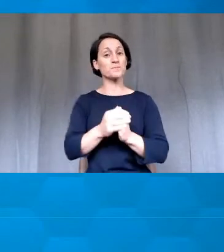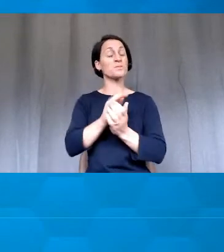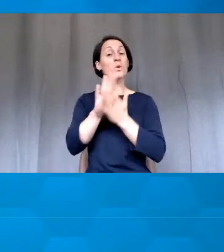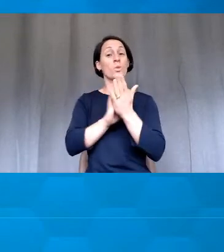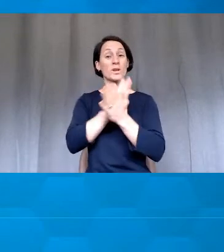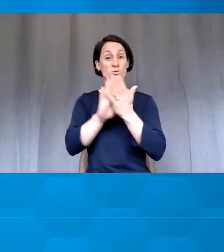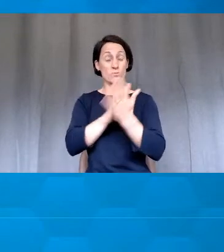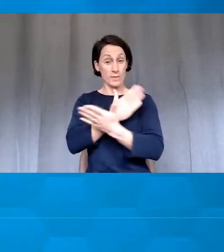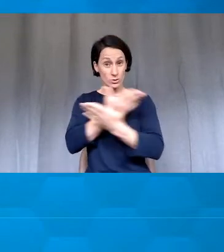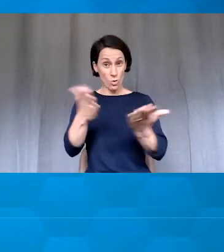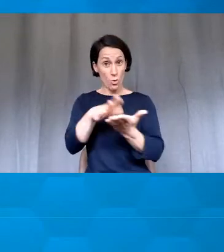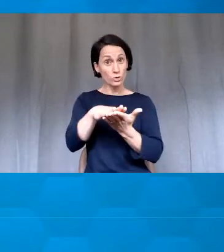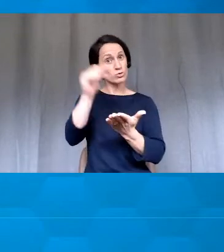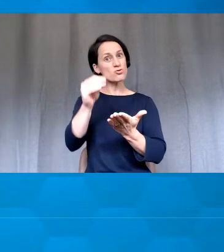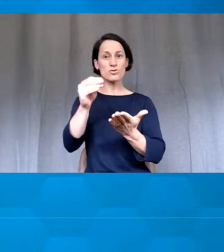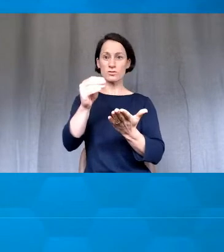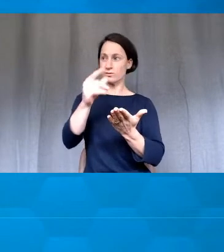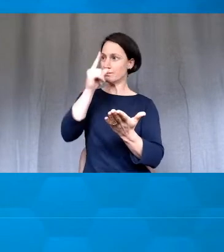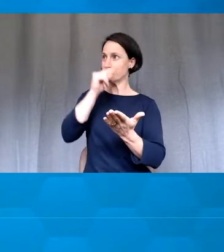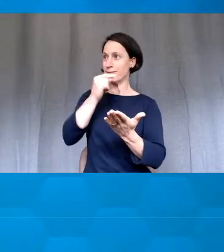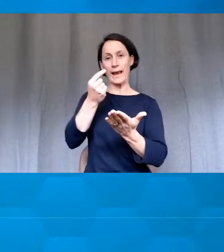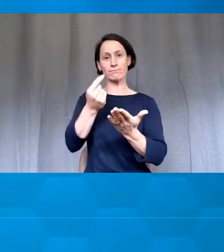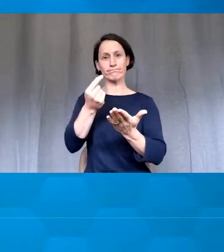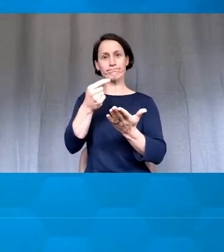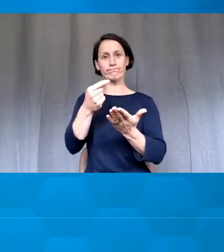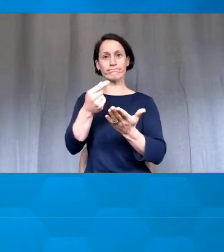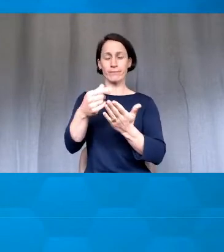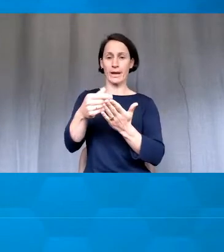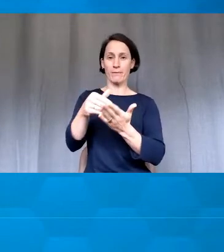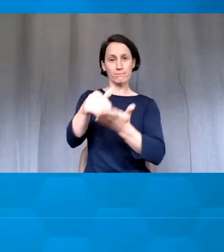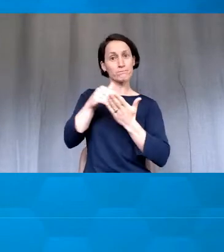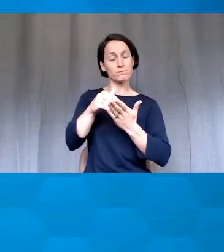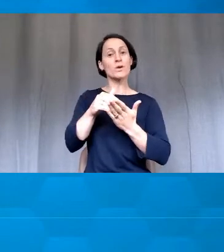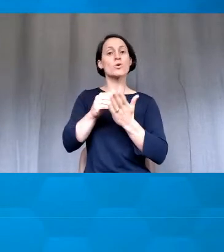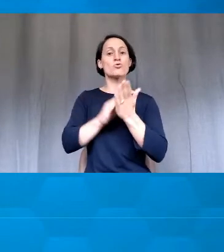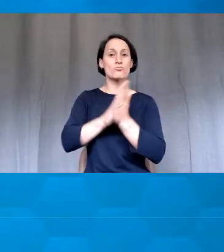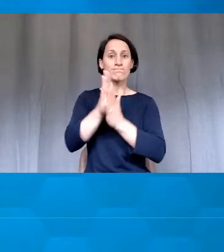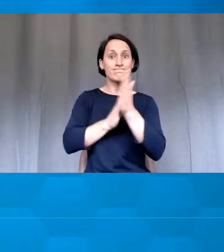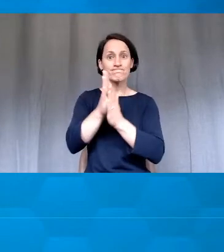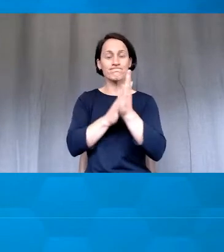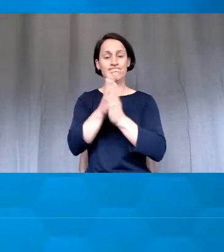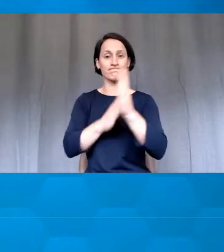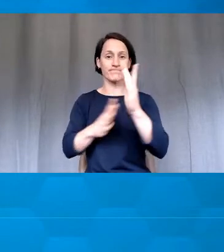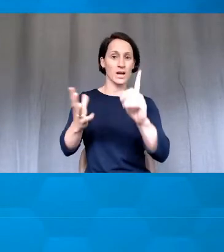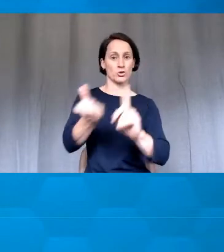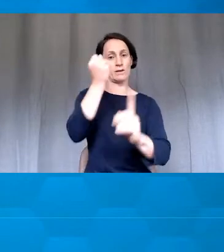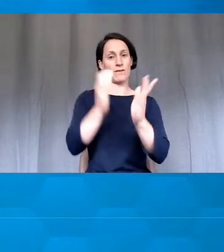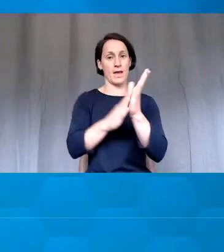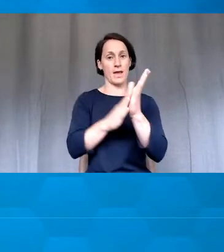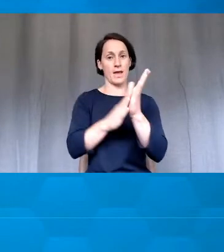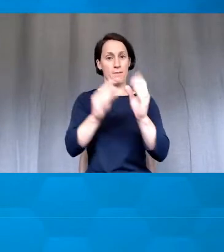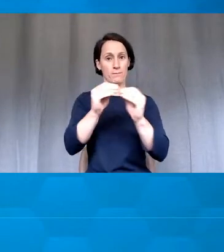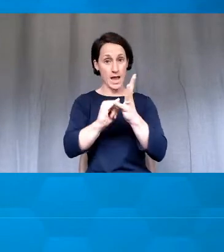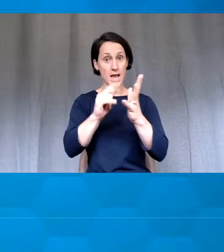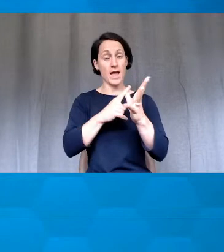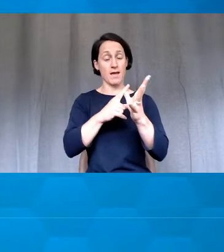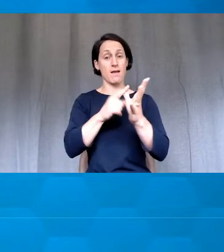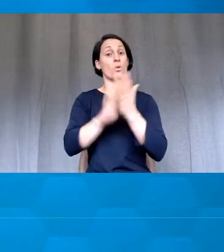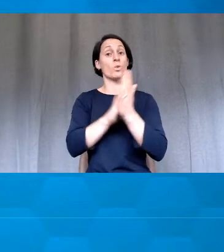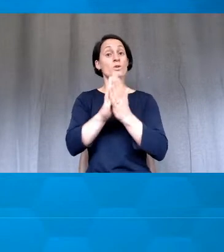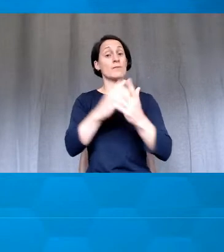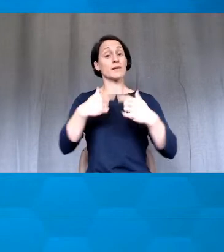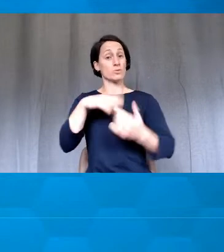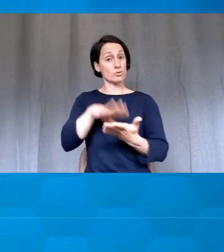helping students really thrive throughout and beyond their MBA. The students are working professionals and managers, I should say,